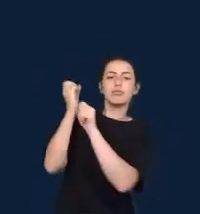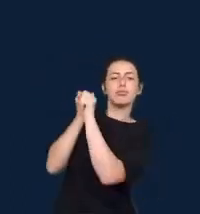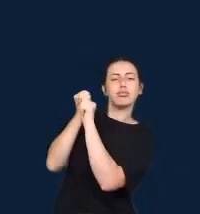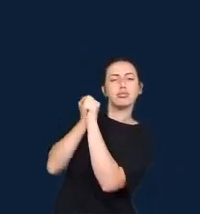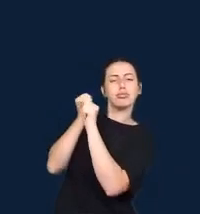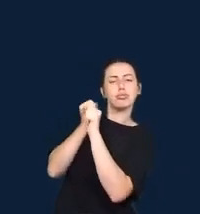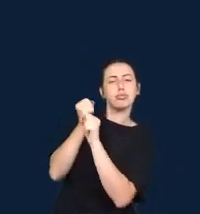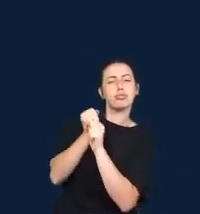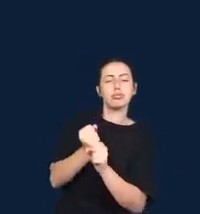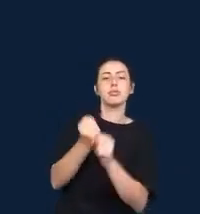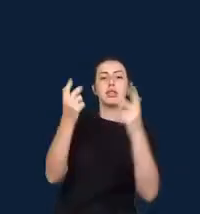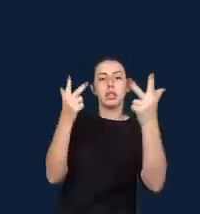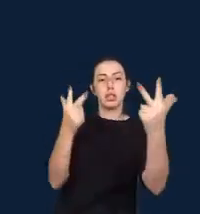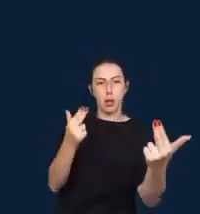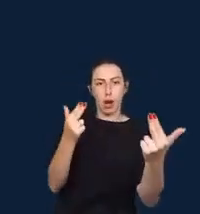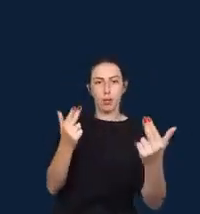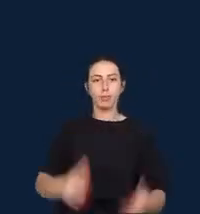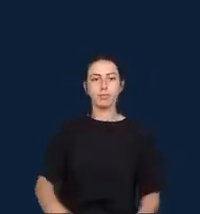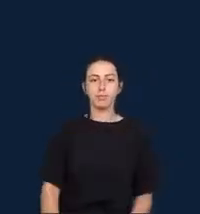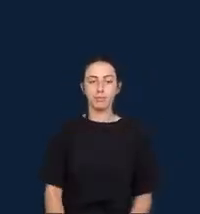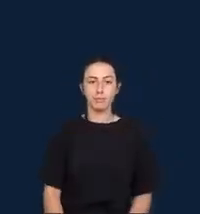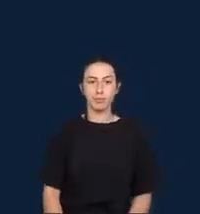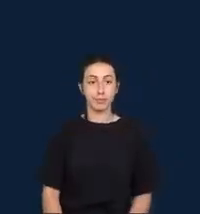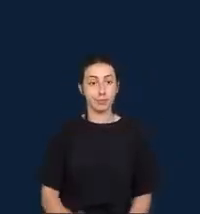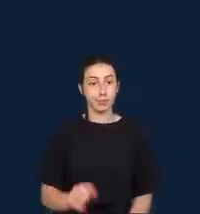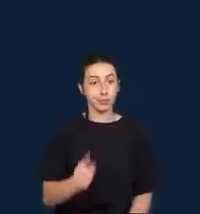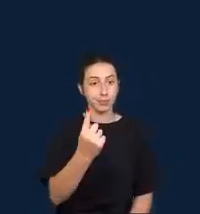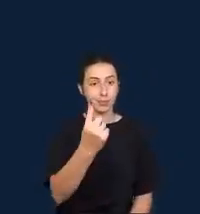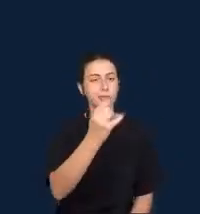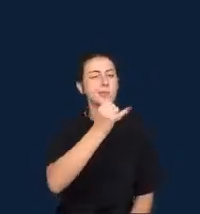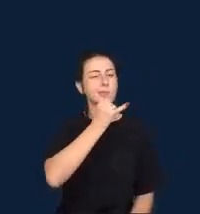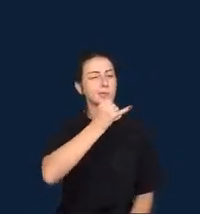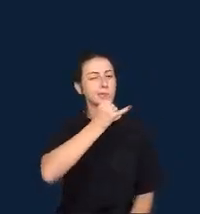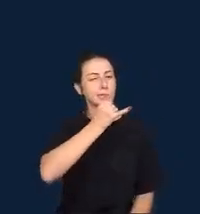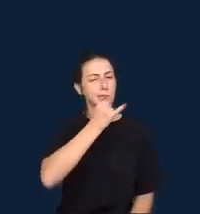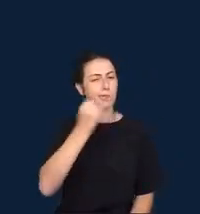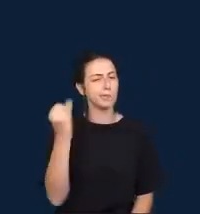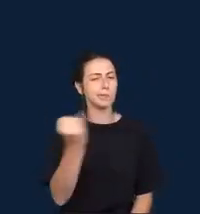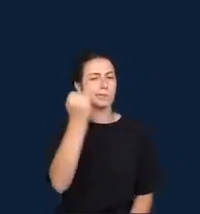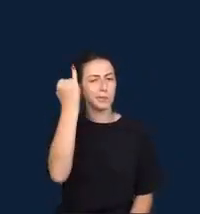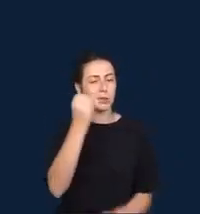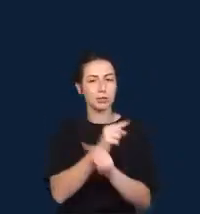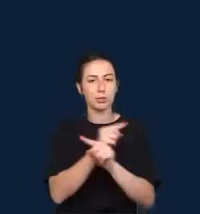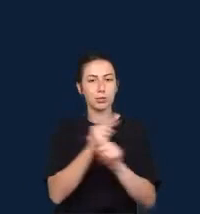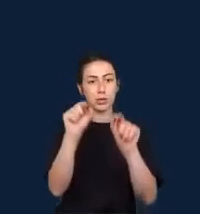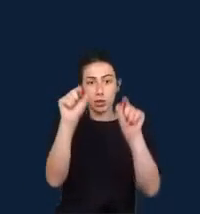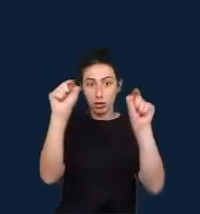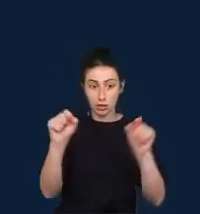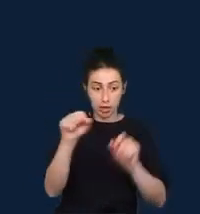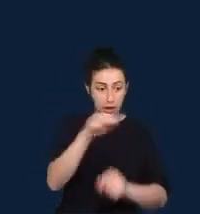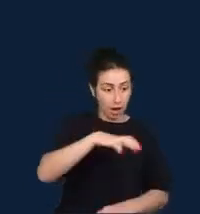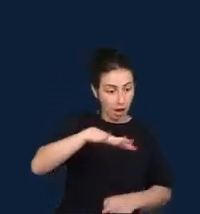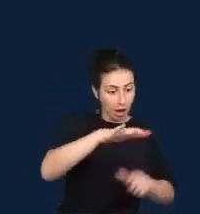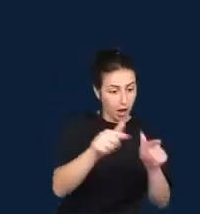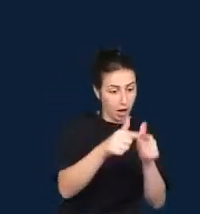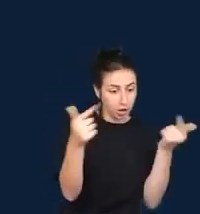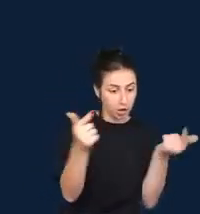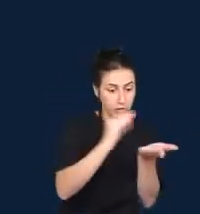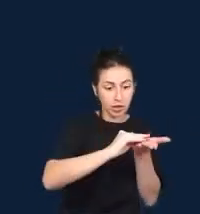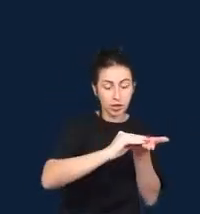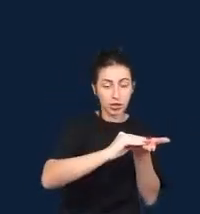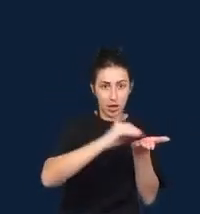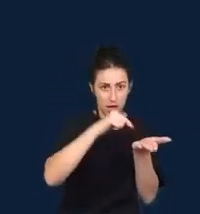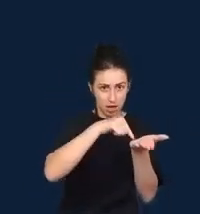One important example of this is that in the data journalism space is the practice that is known as algorithmic